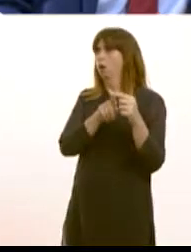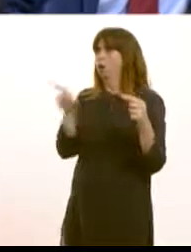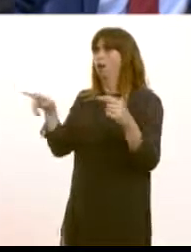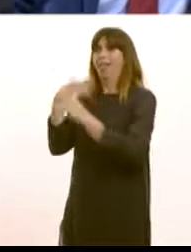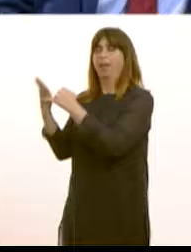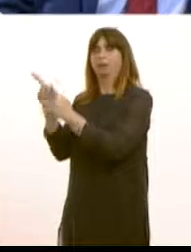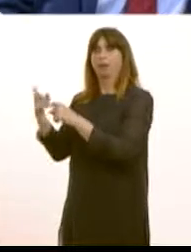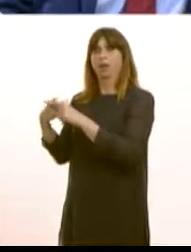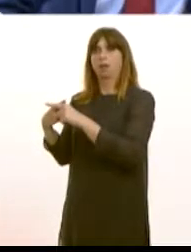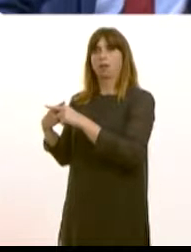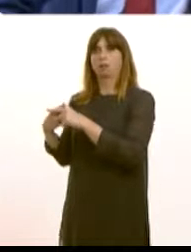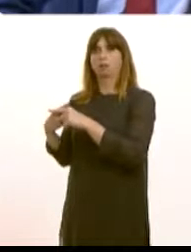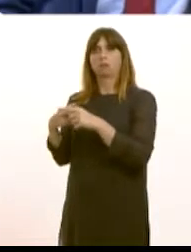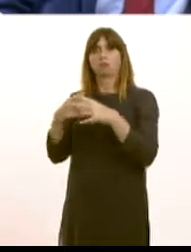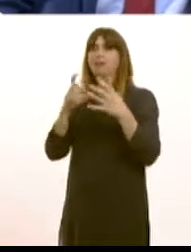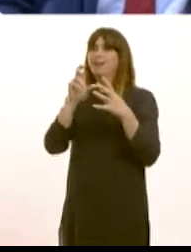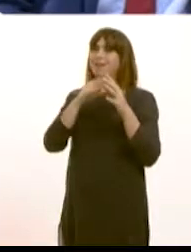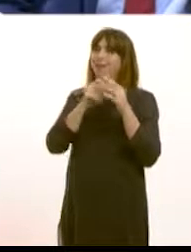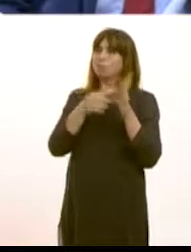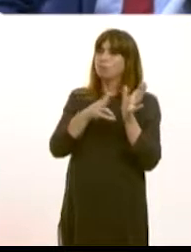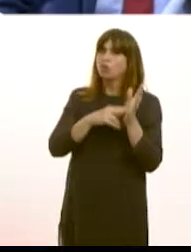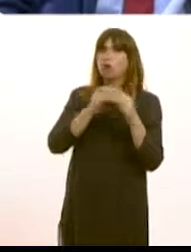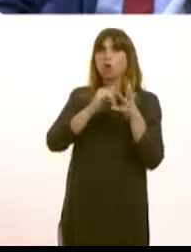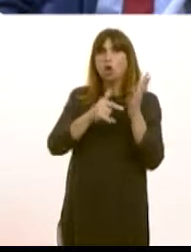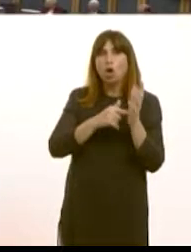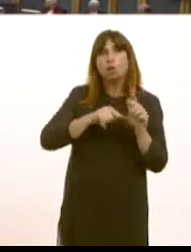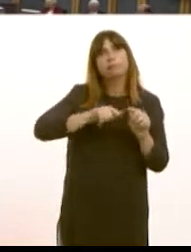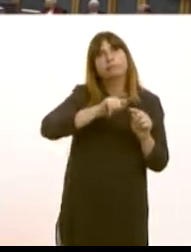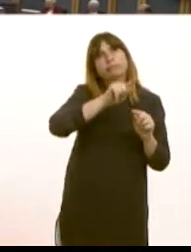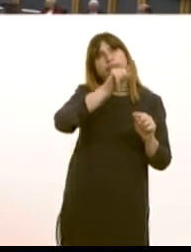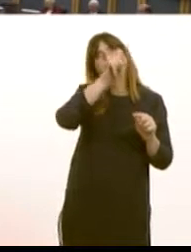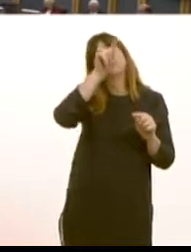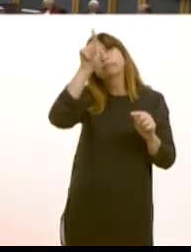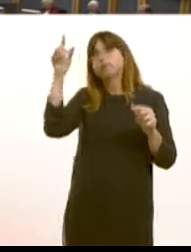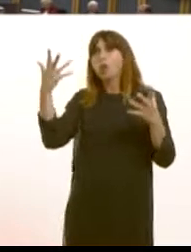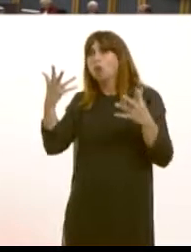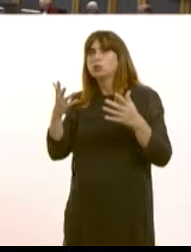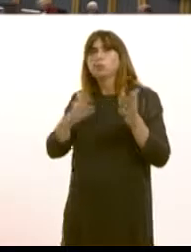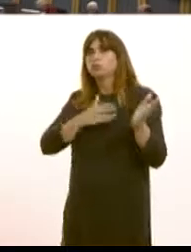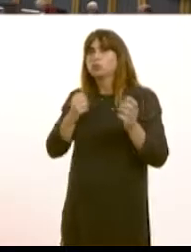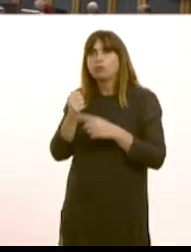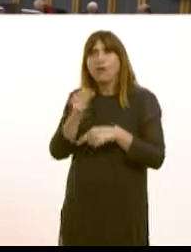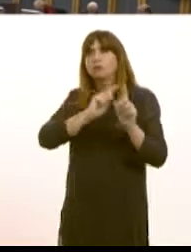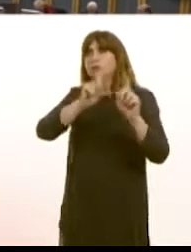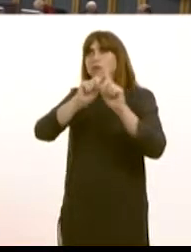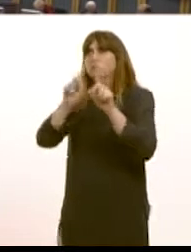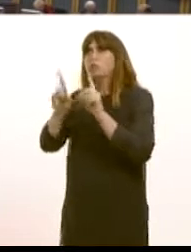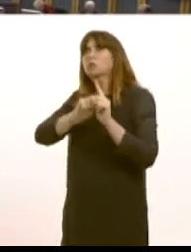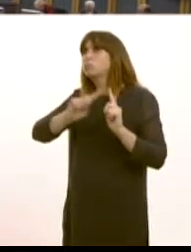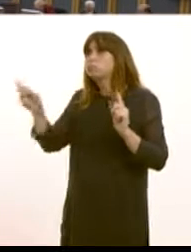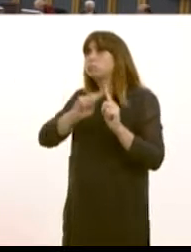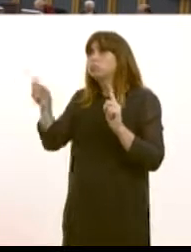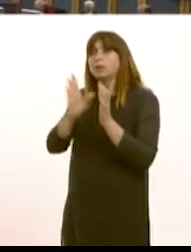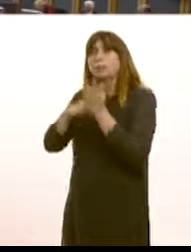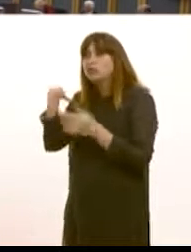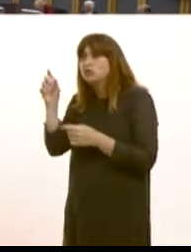the heart of Wales Railway many of the Cambrian Coast services as well as well as into city services and many of the services that run to Manchester that run to